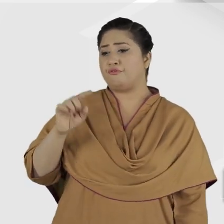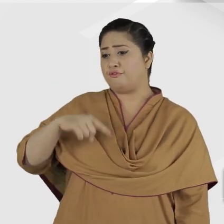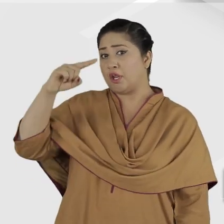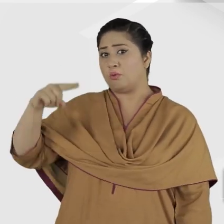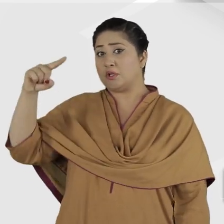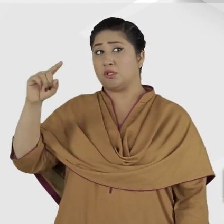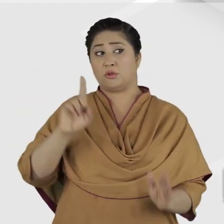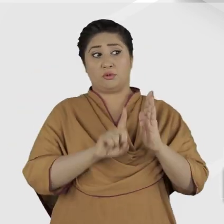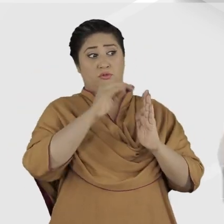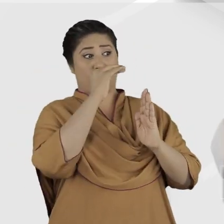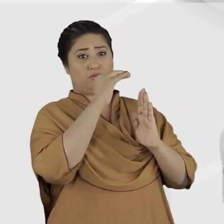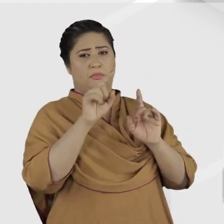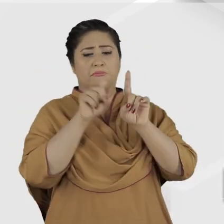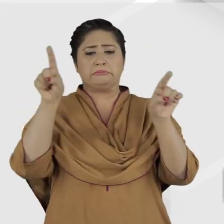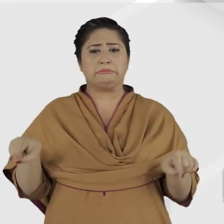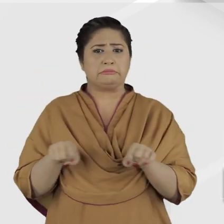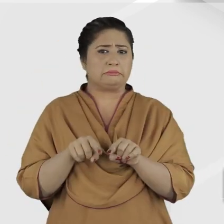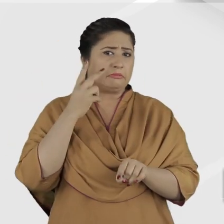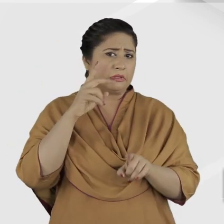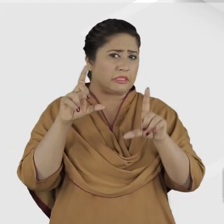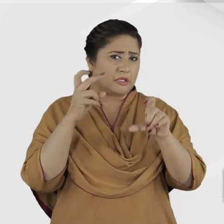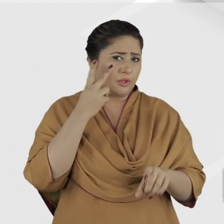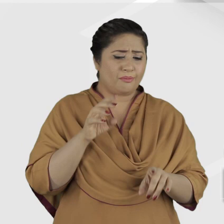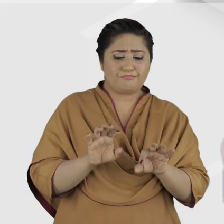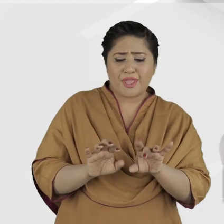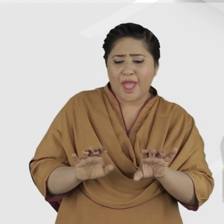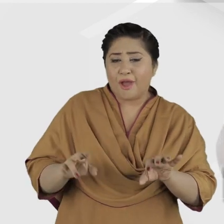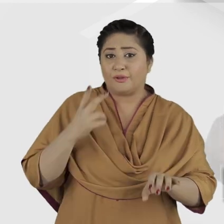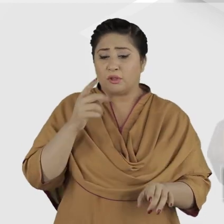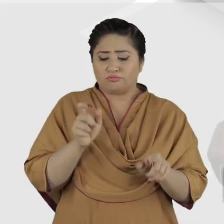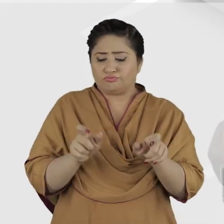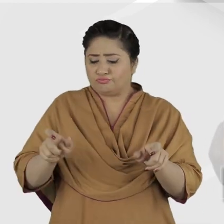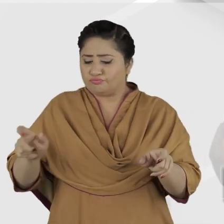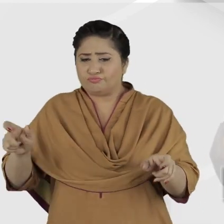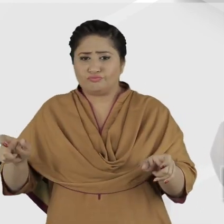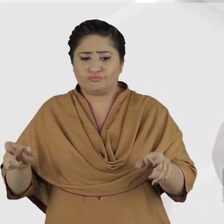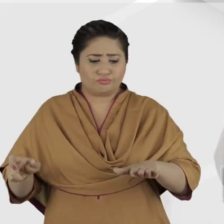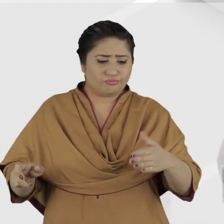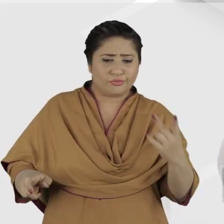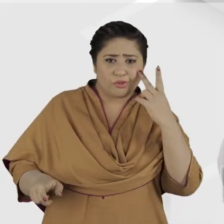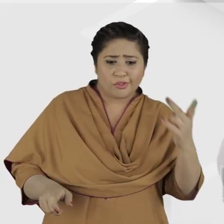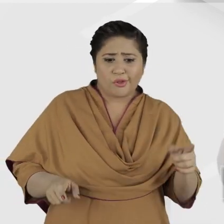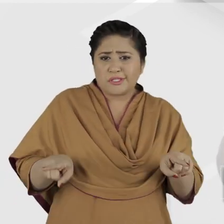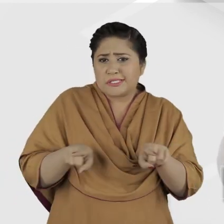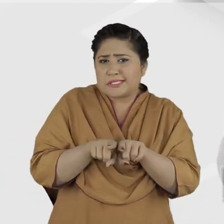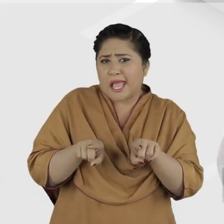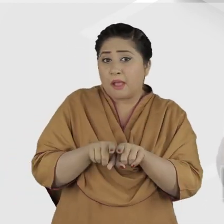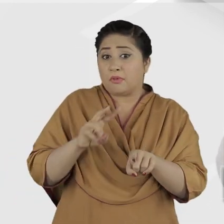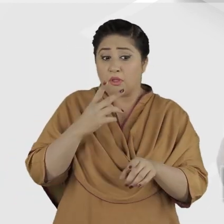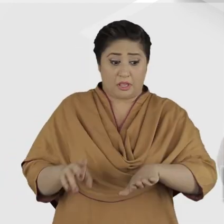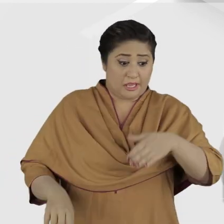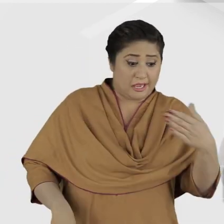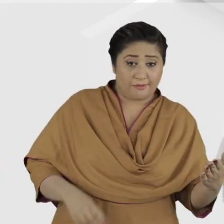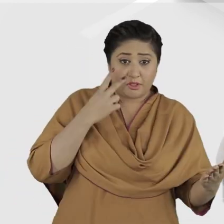the top. Picture a piano keyboard. All the notes may be played at the same loudness, but